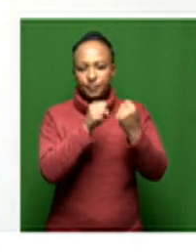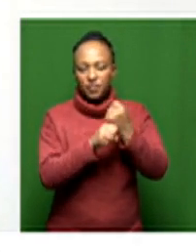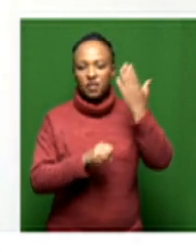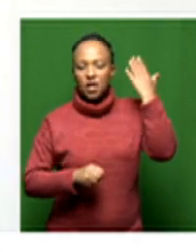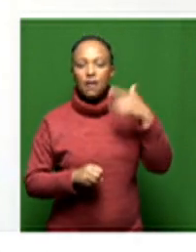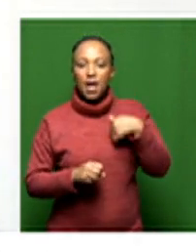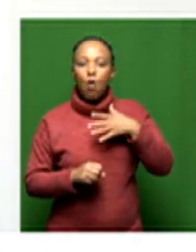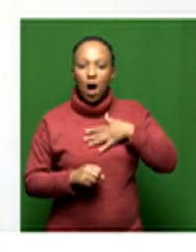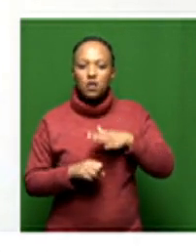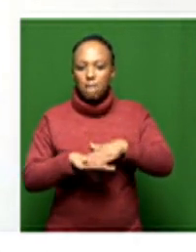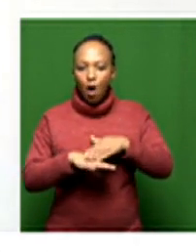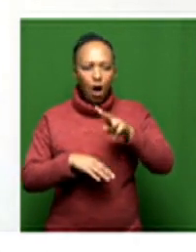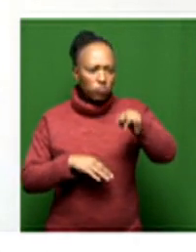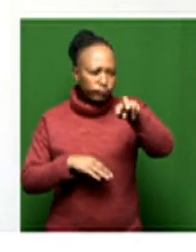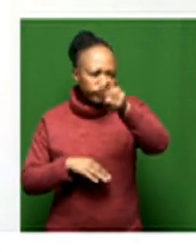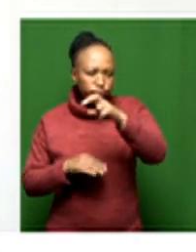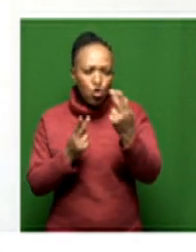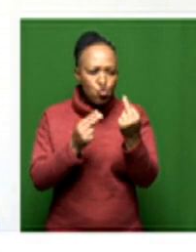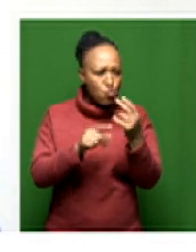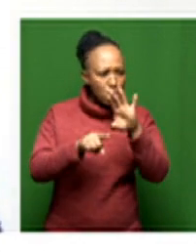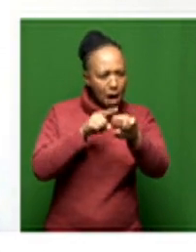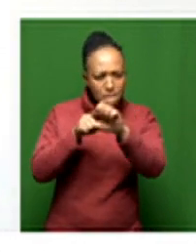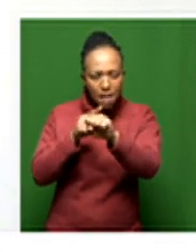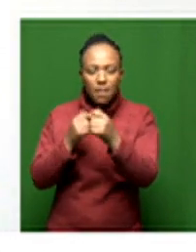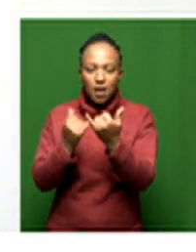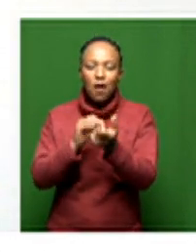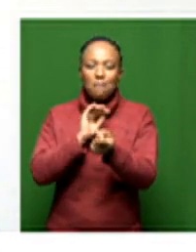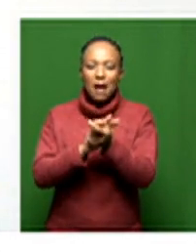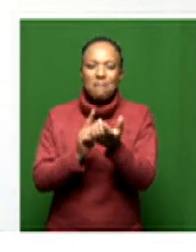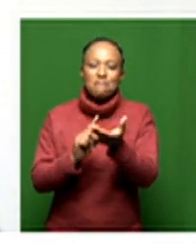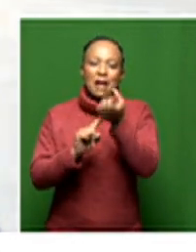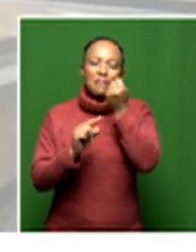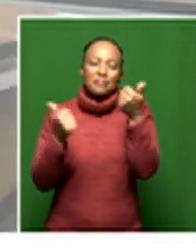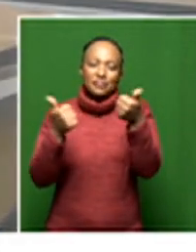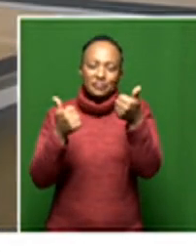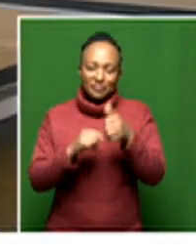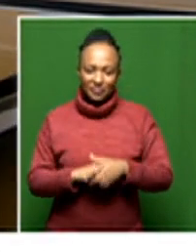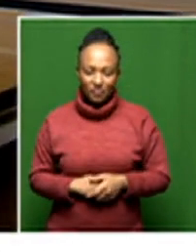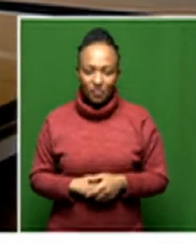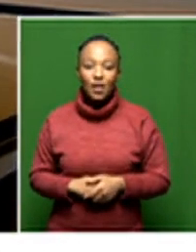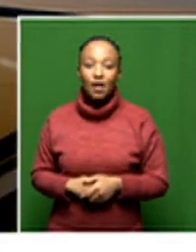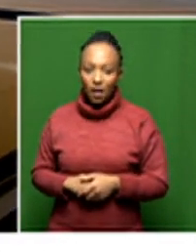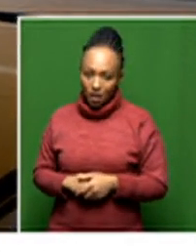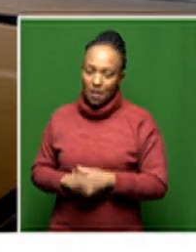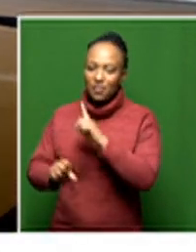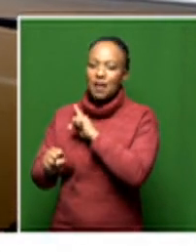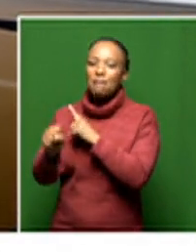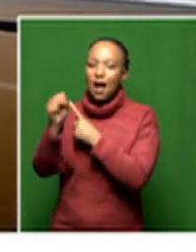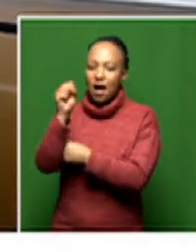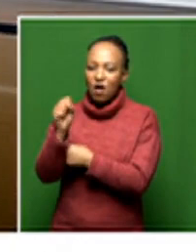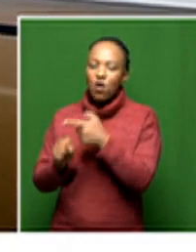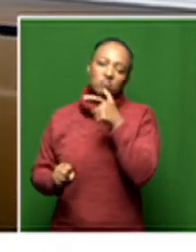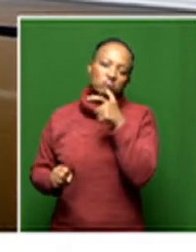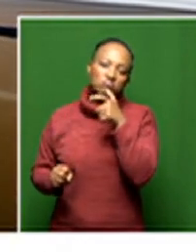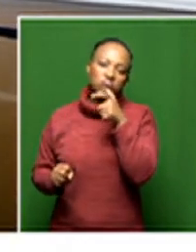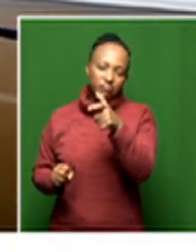be an explorer and now it's finally happened so you know the the power of just uh putting things out into